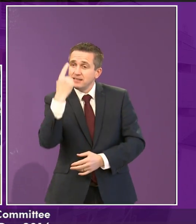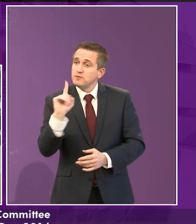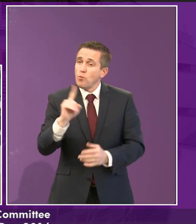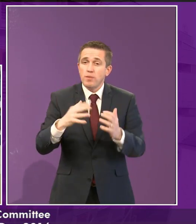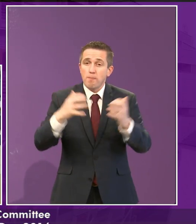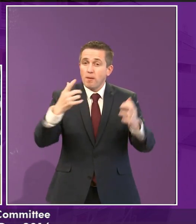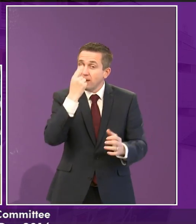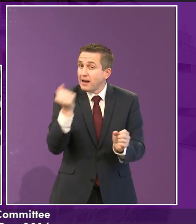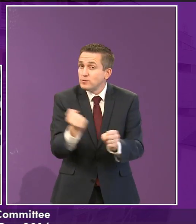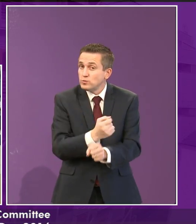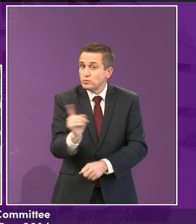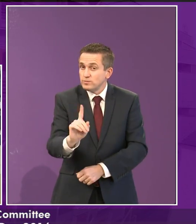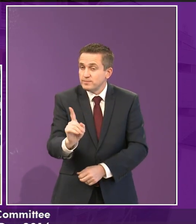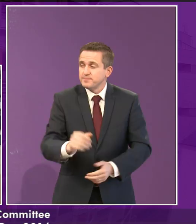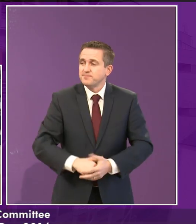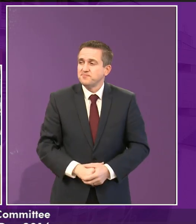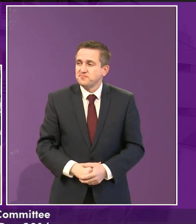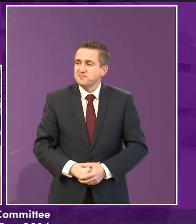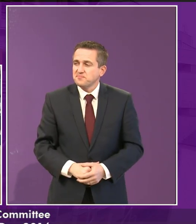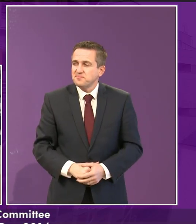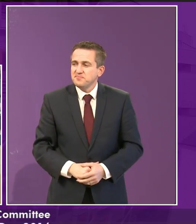Um, I think, um,